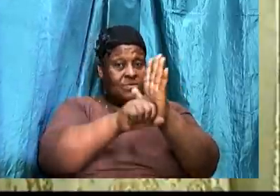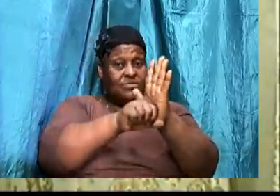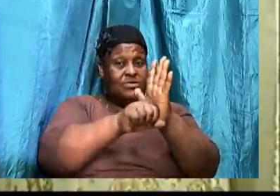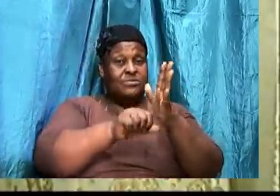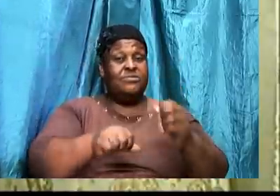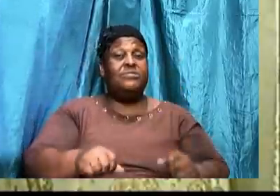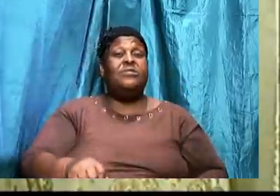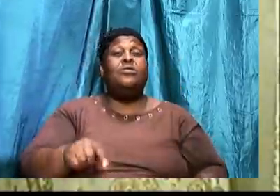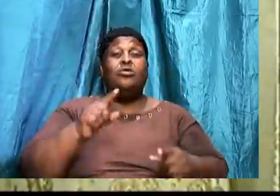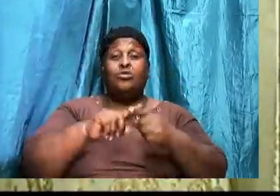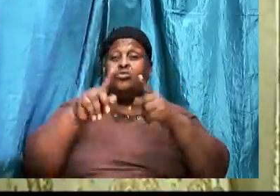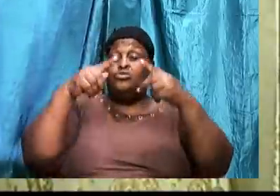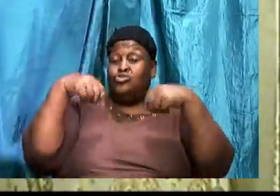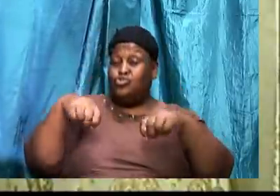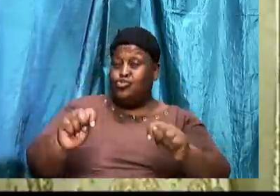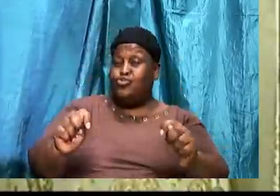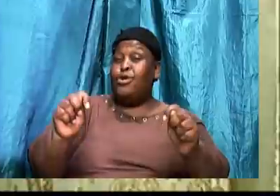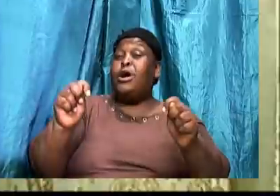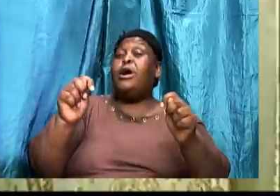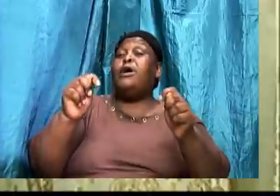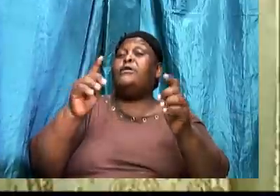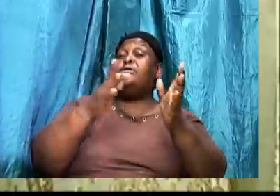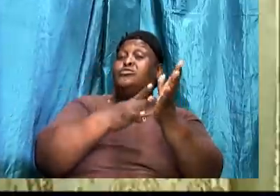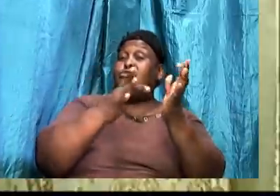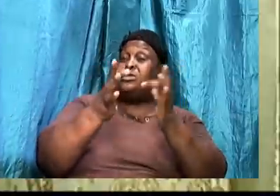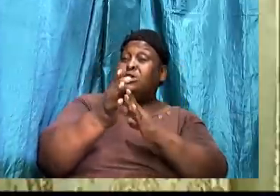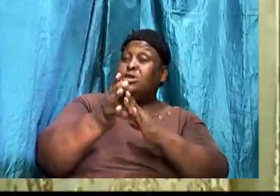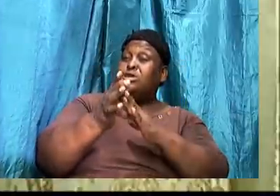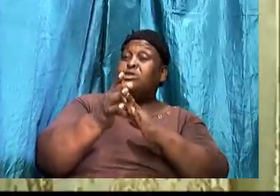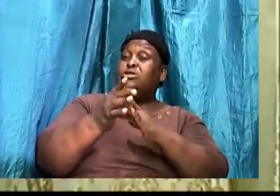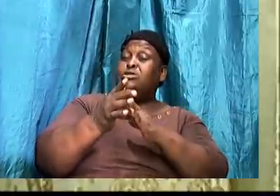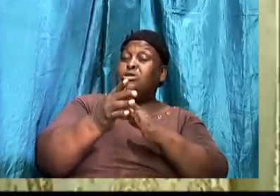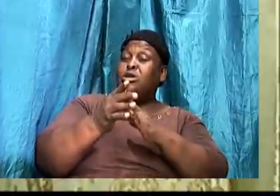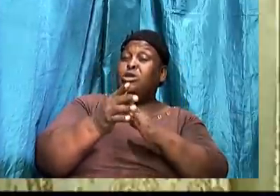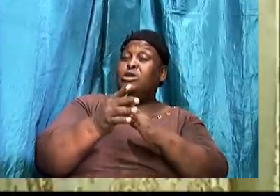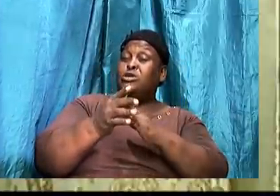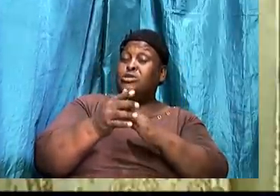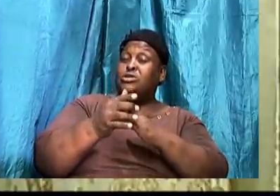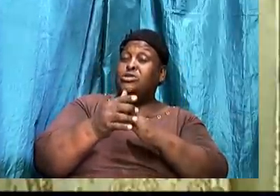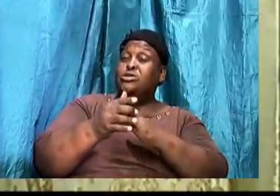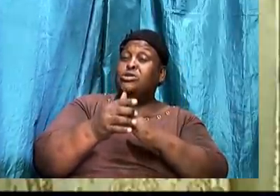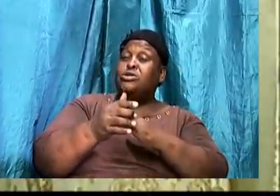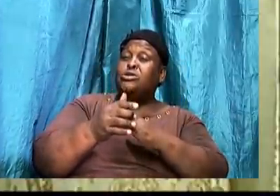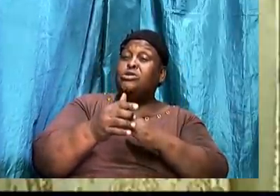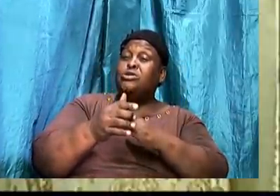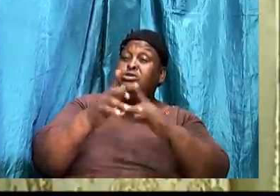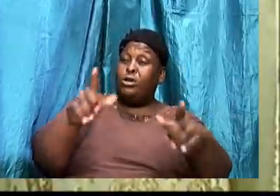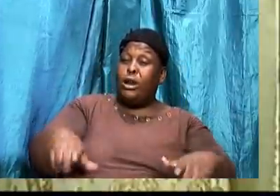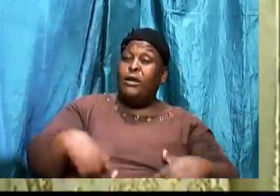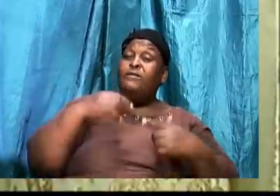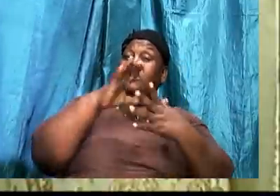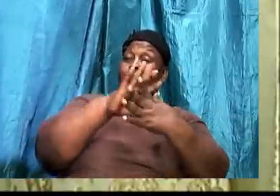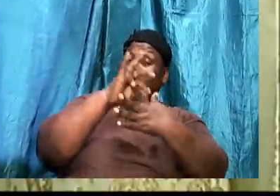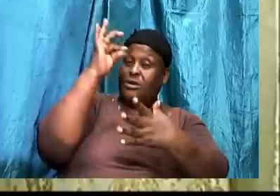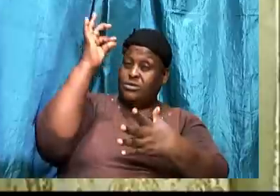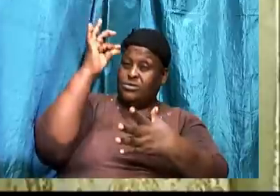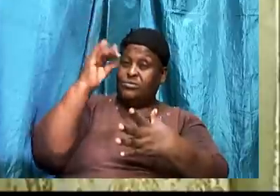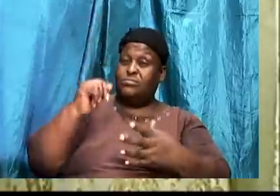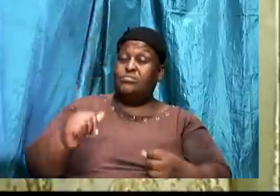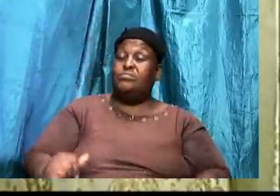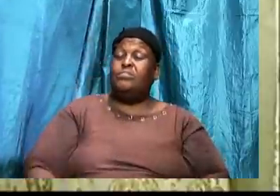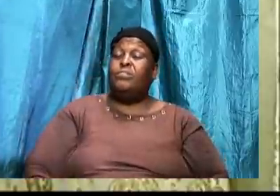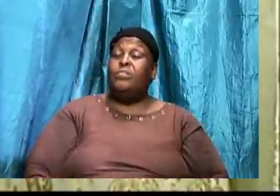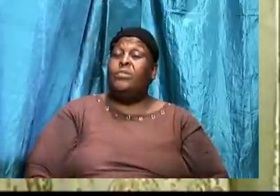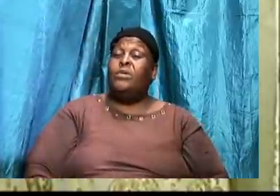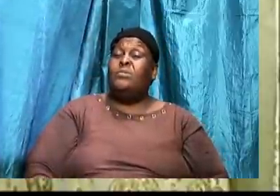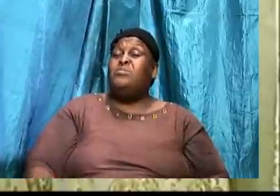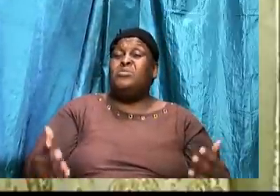To try. To get Jesus. To walk in the flesh. To operate in the flesh. But